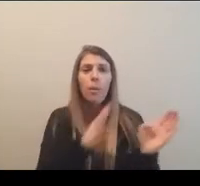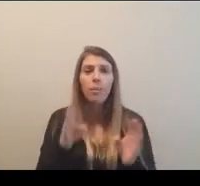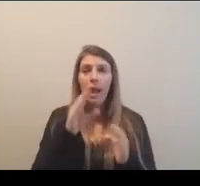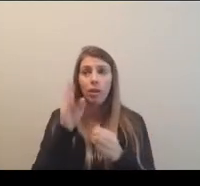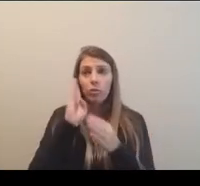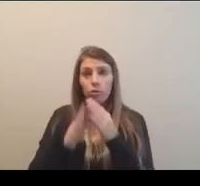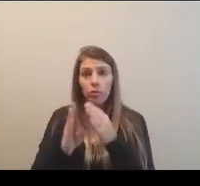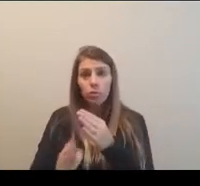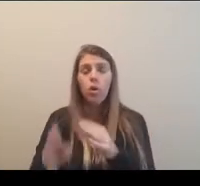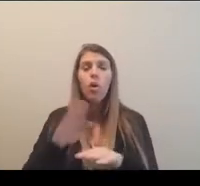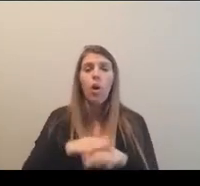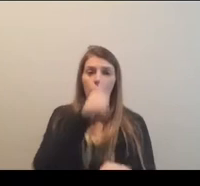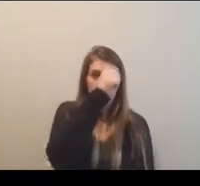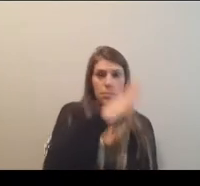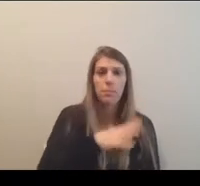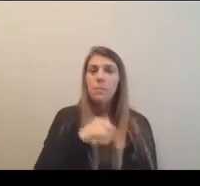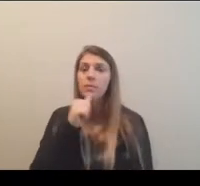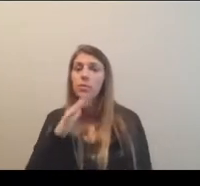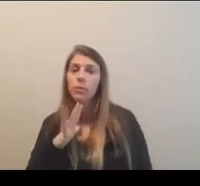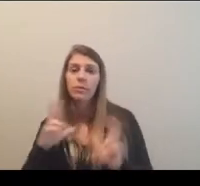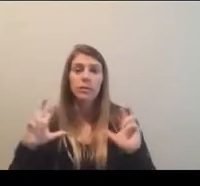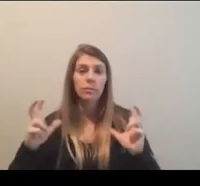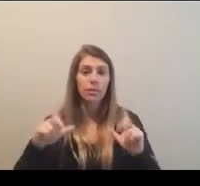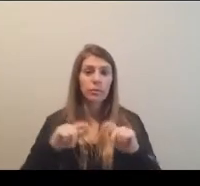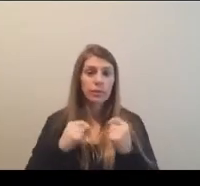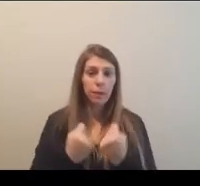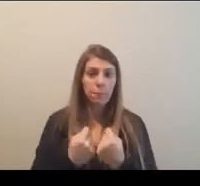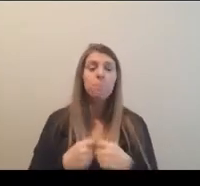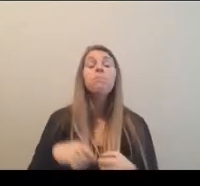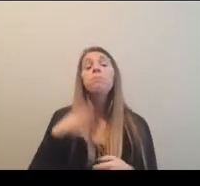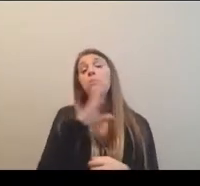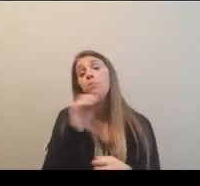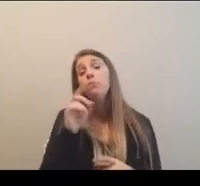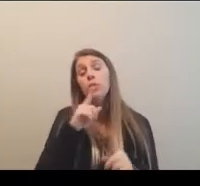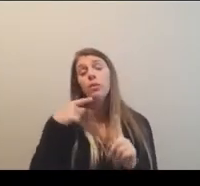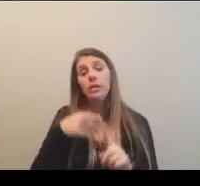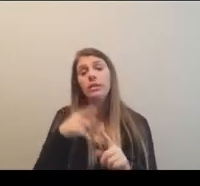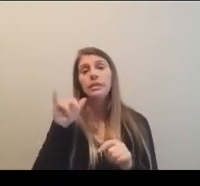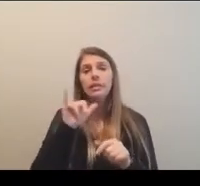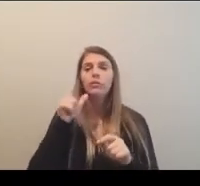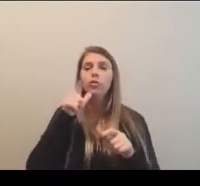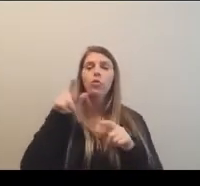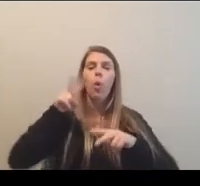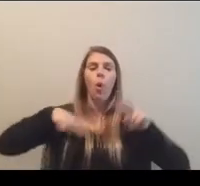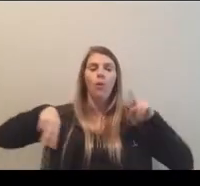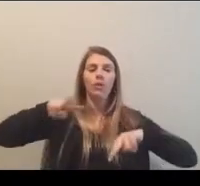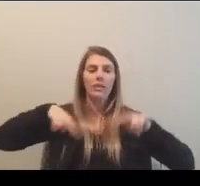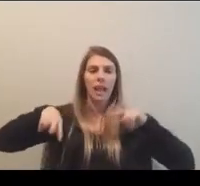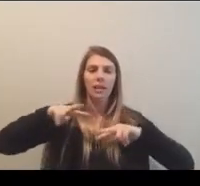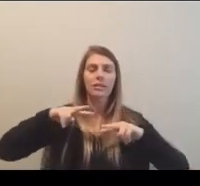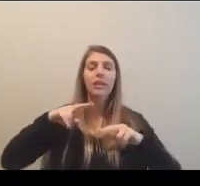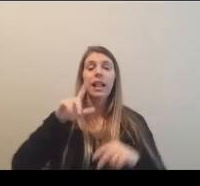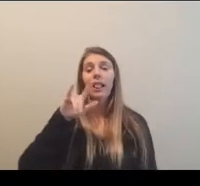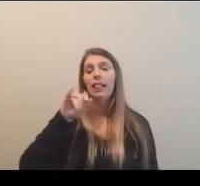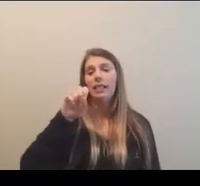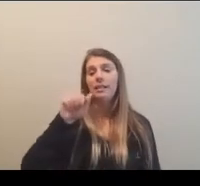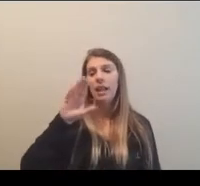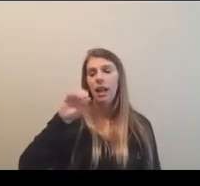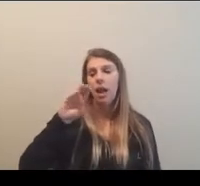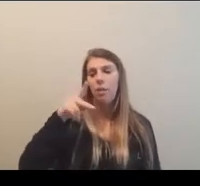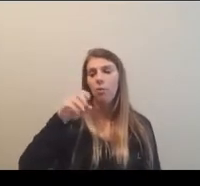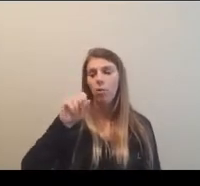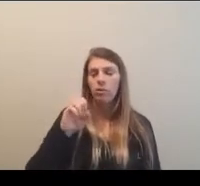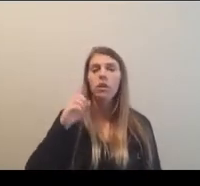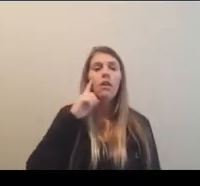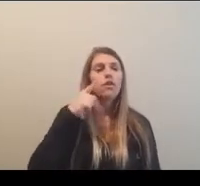on the men's and women's basketball championships. And the same is true of the oversight committees under the leadership of, of Lisa Campos for the women's basketball